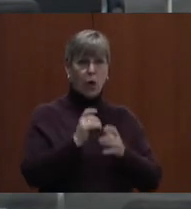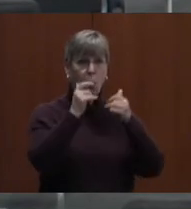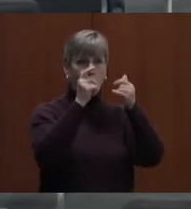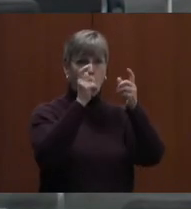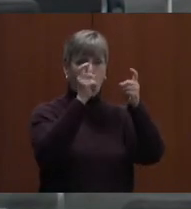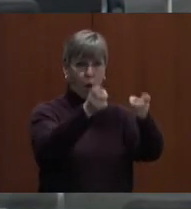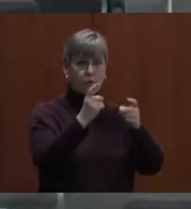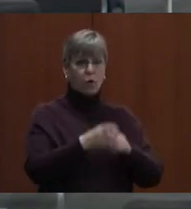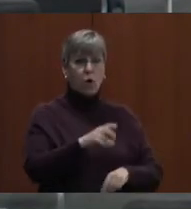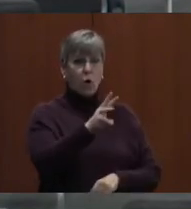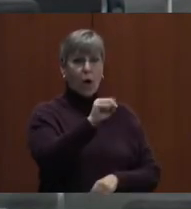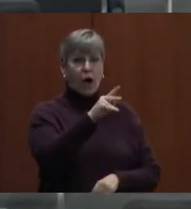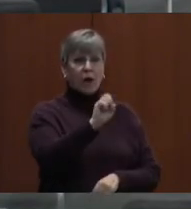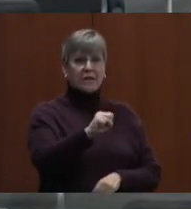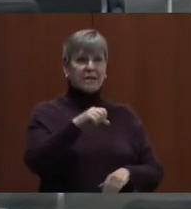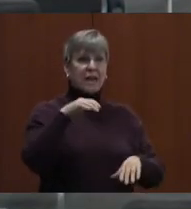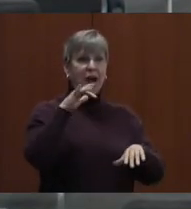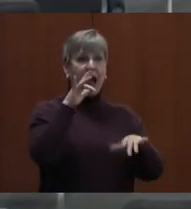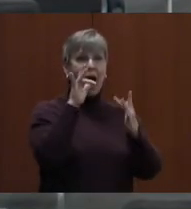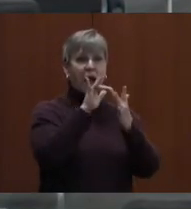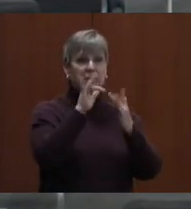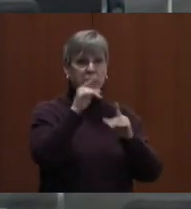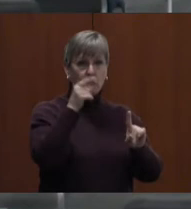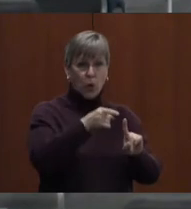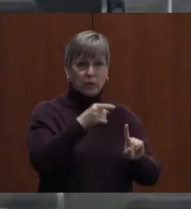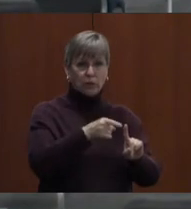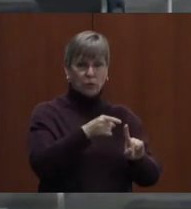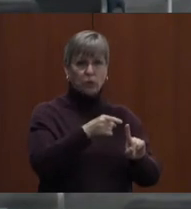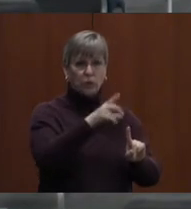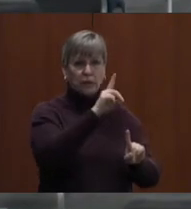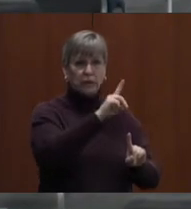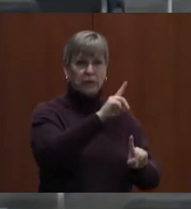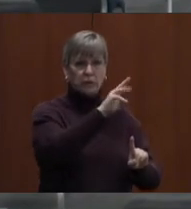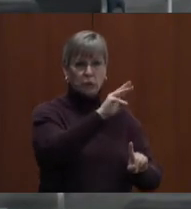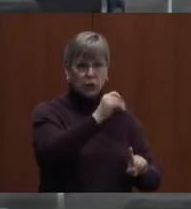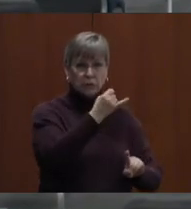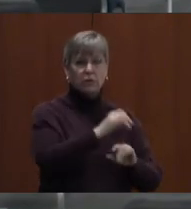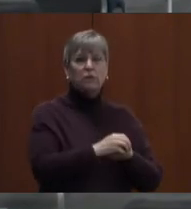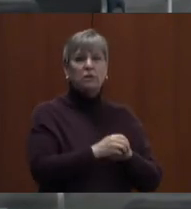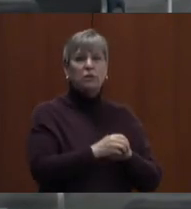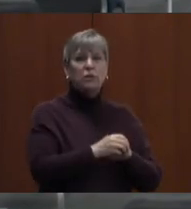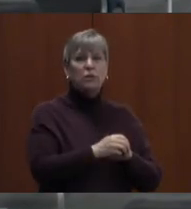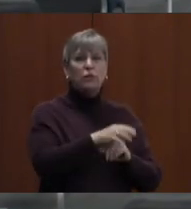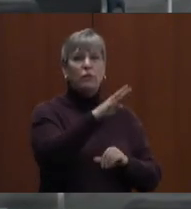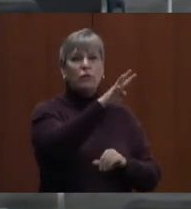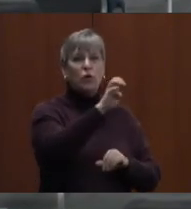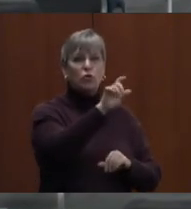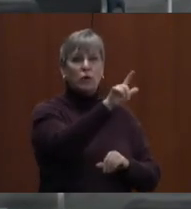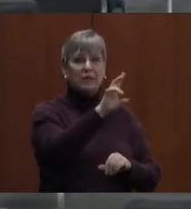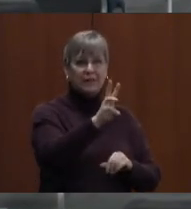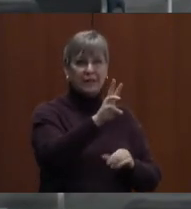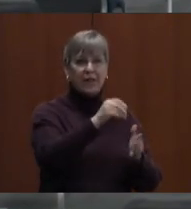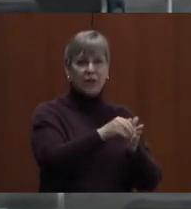access points to CDWG at a cost of $426,785.